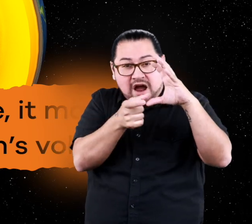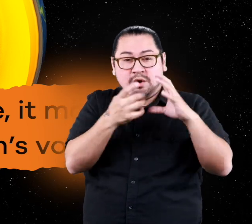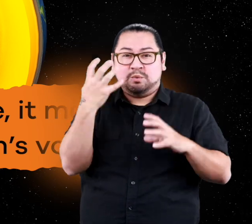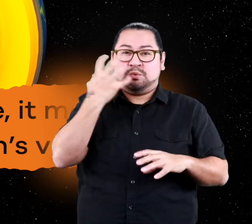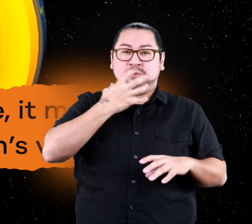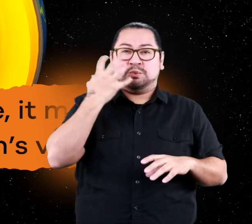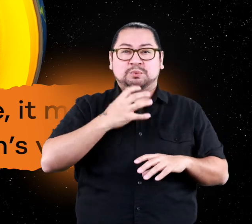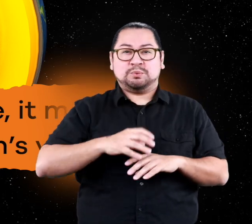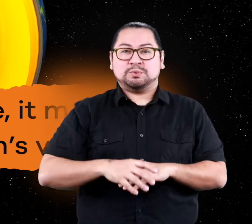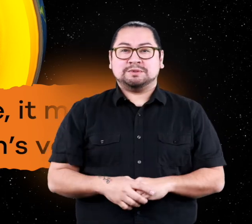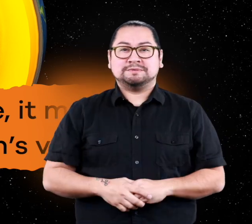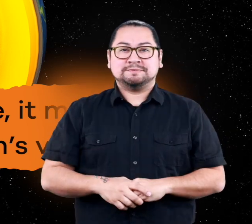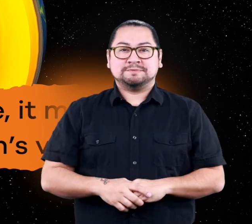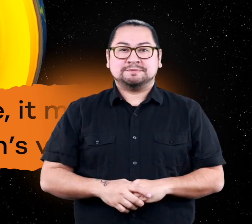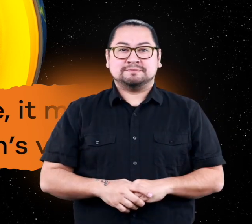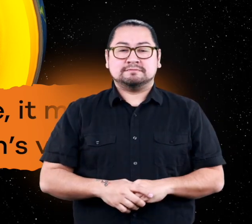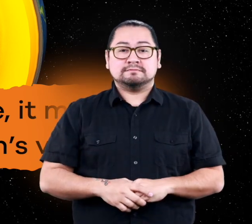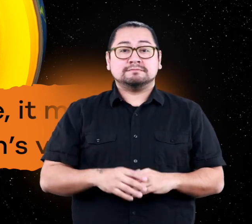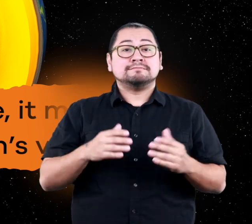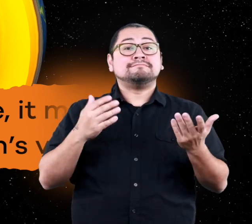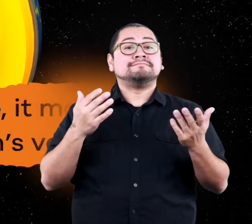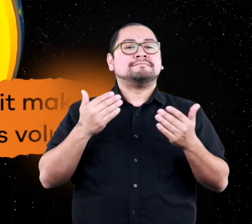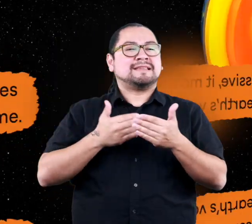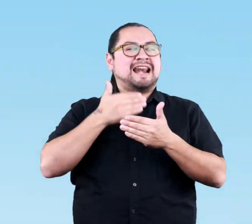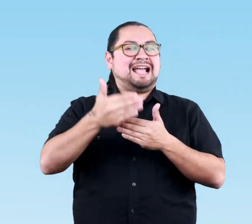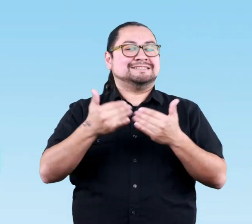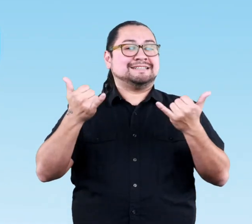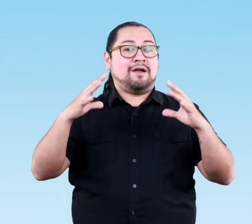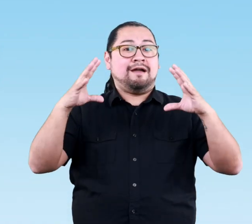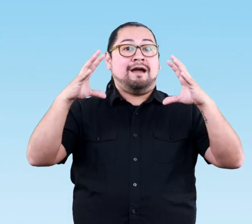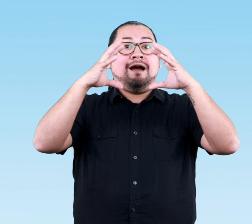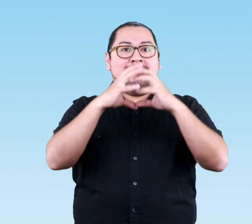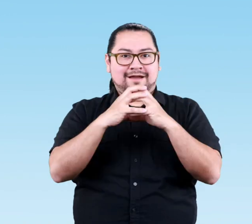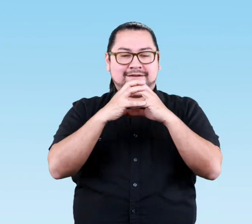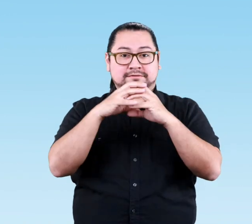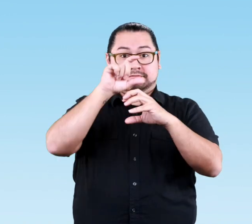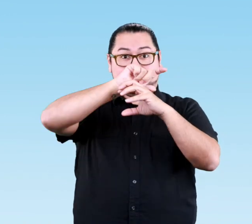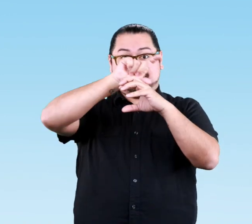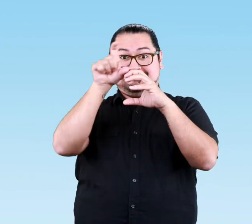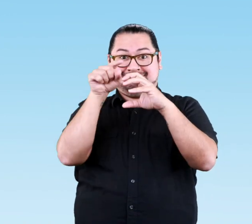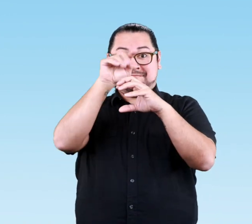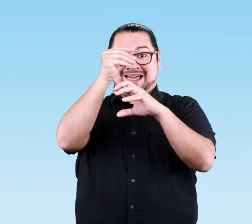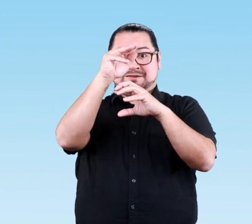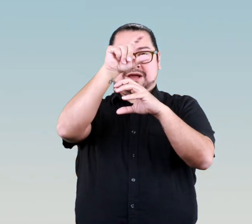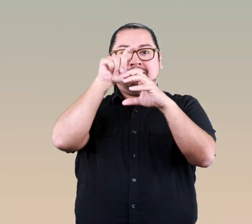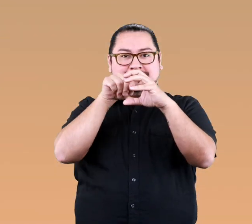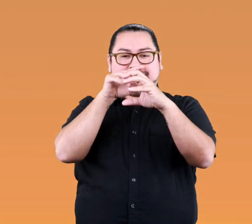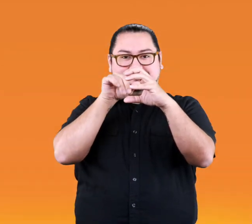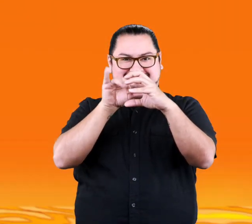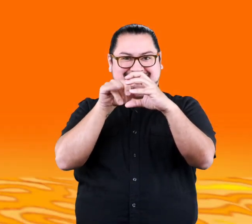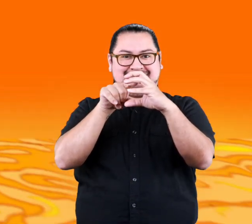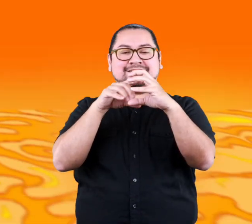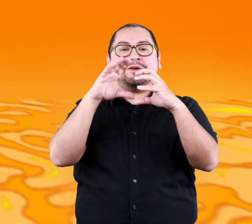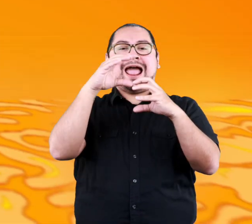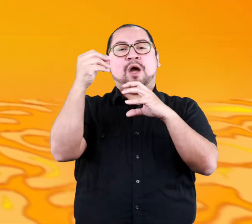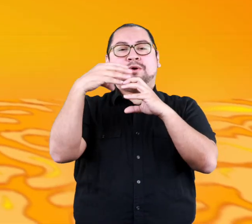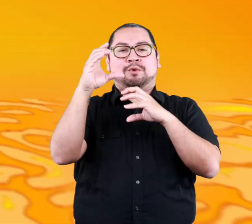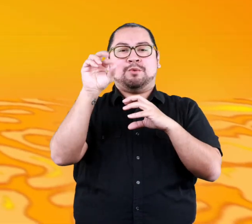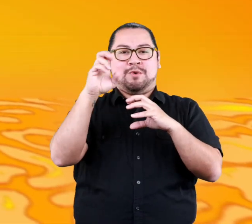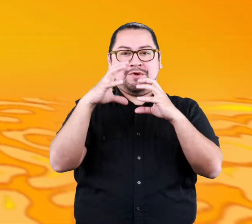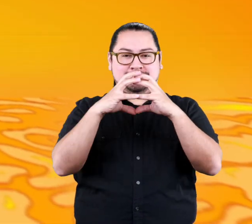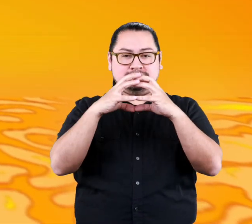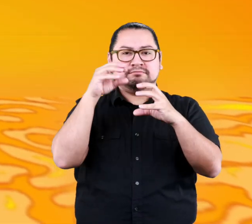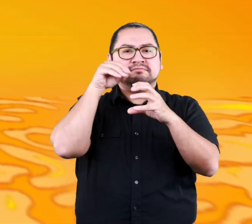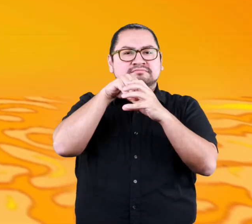of the earth's volume. Next up is the outer core, which is basically made